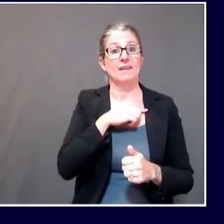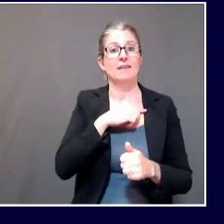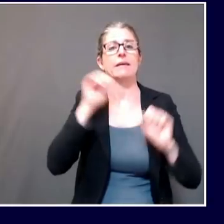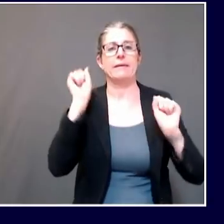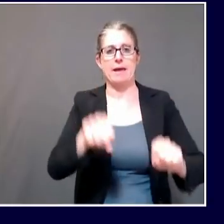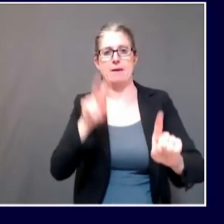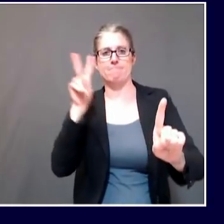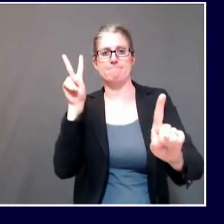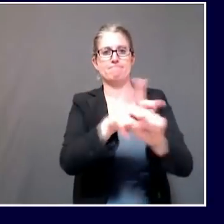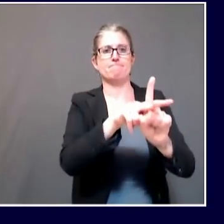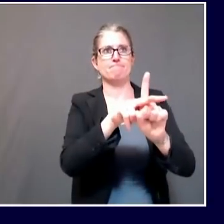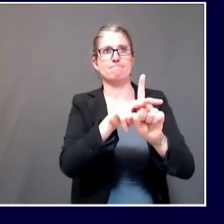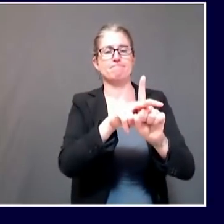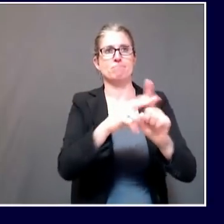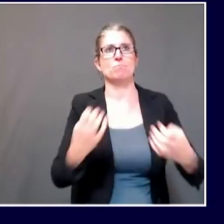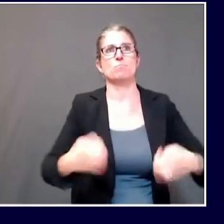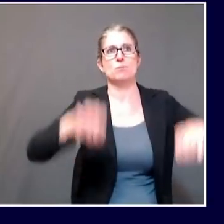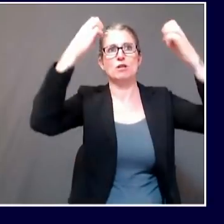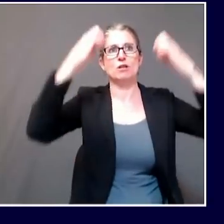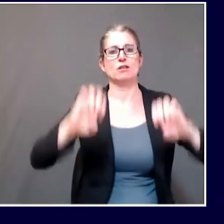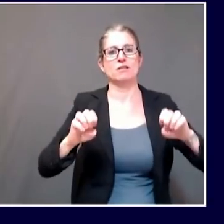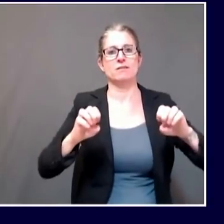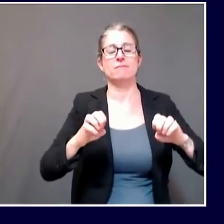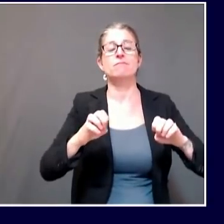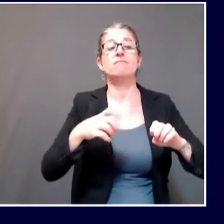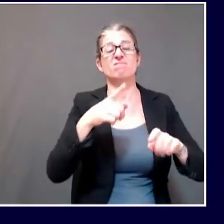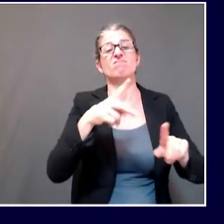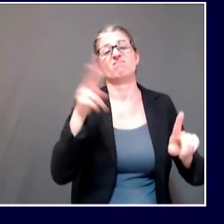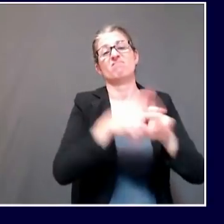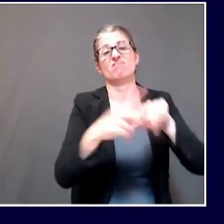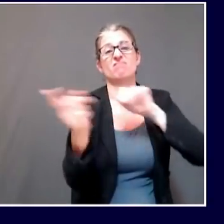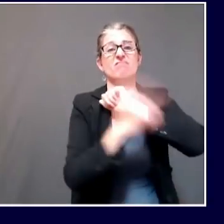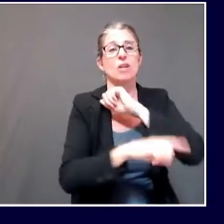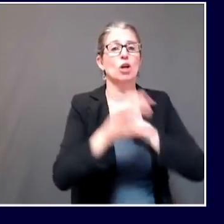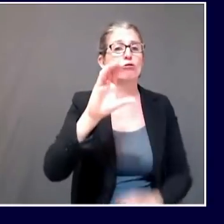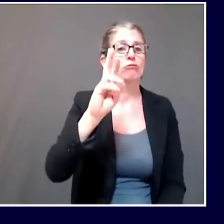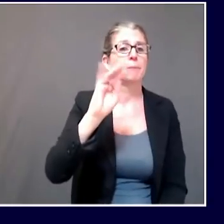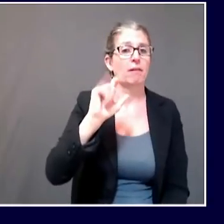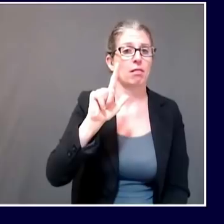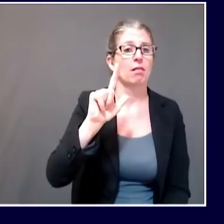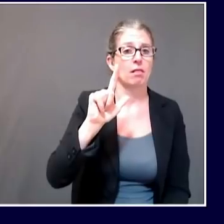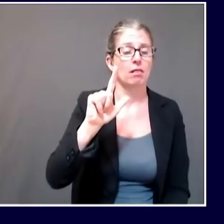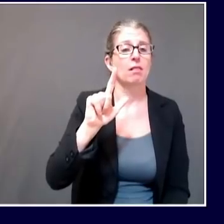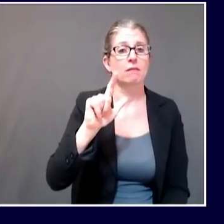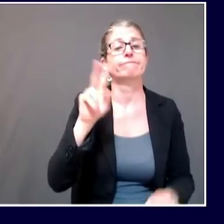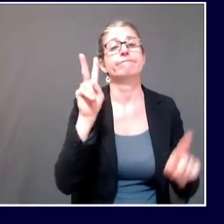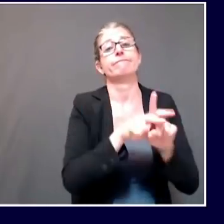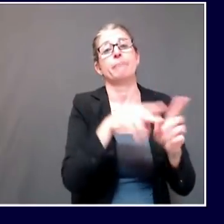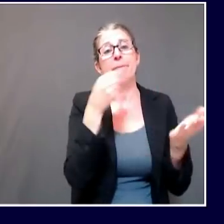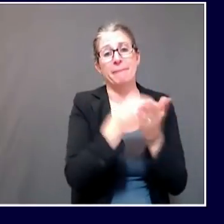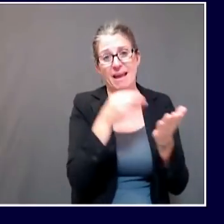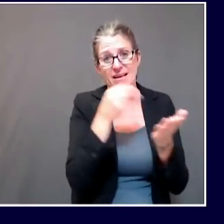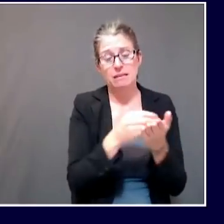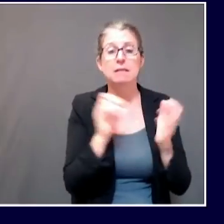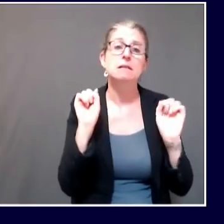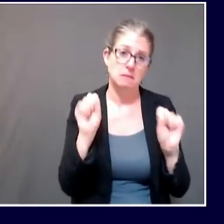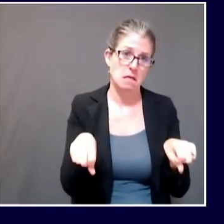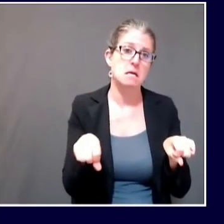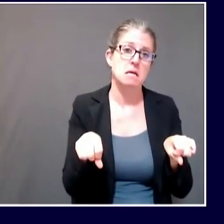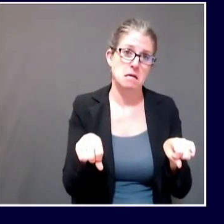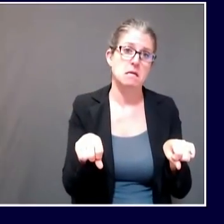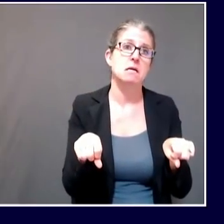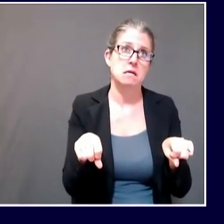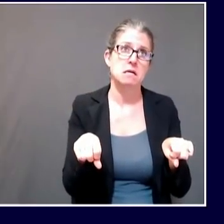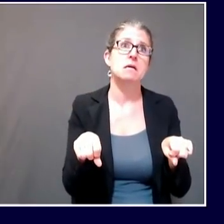be for individuals a fine of up to $1,000, it could for an organization be a fine of up to $10,000. Those are